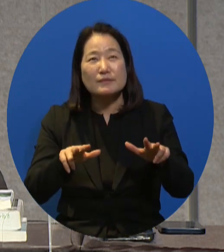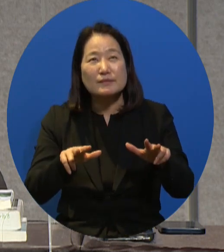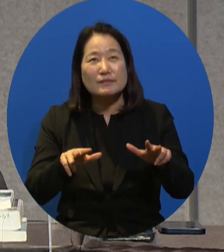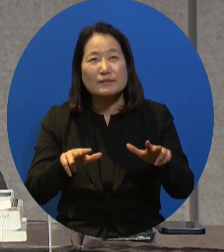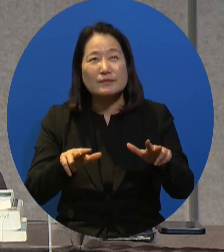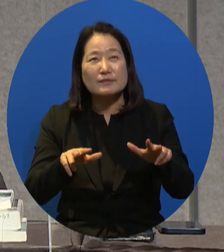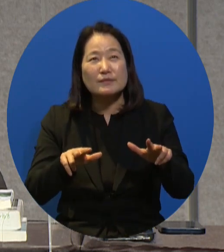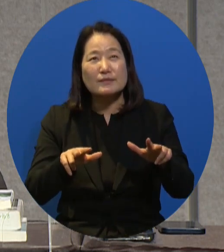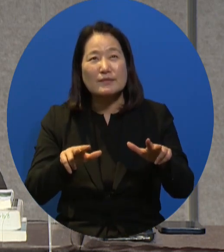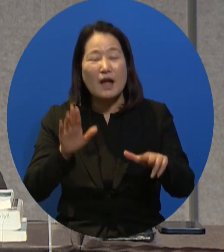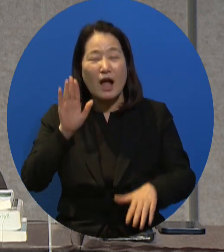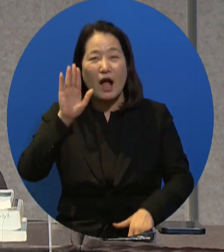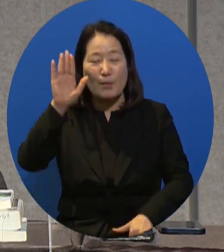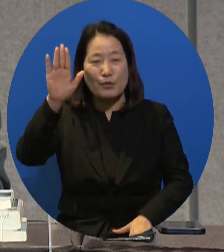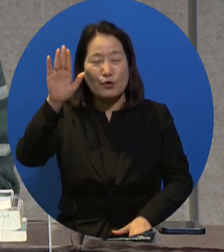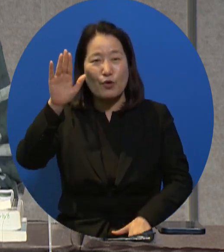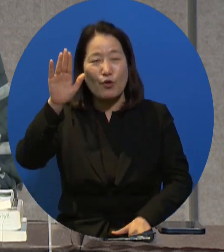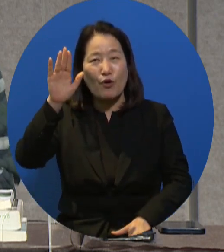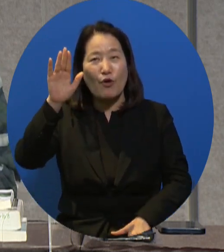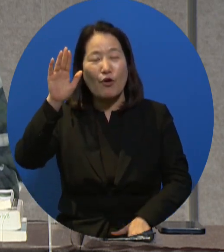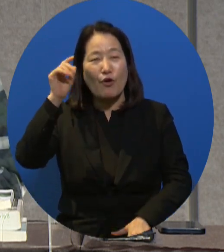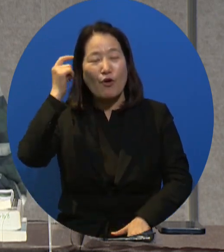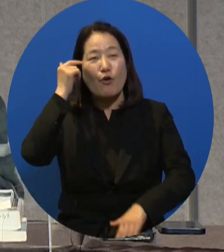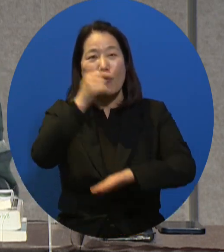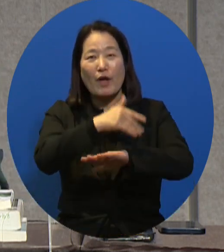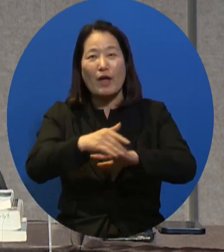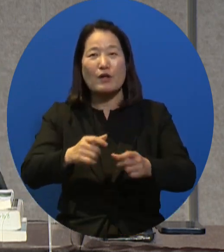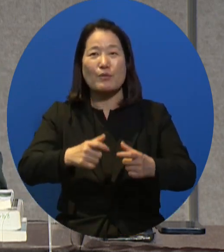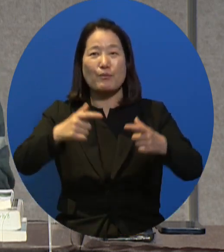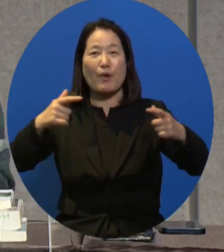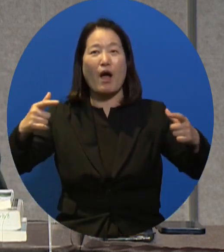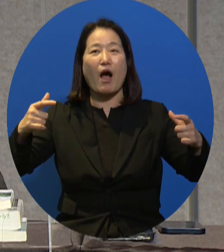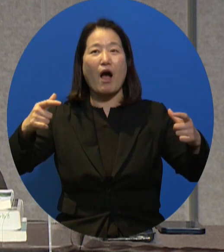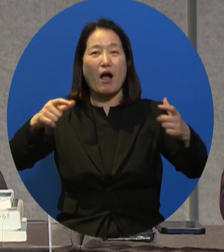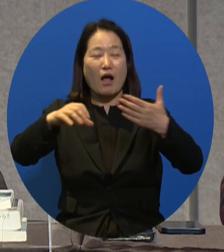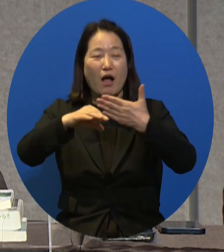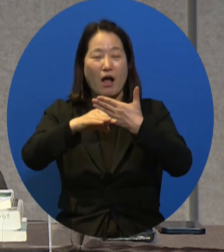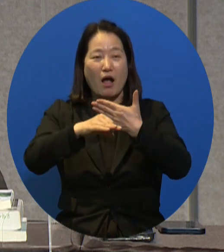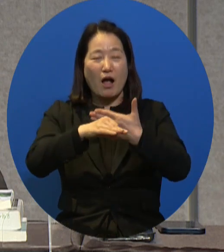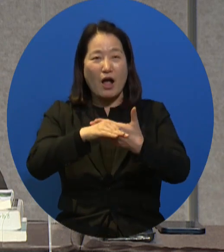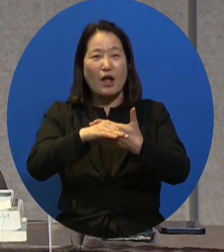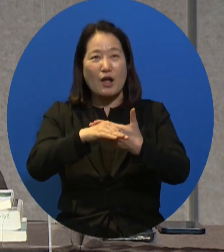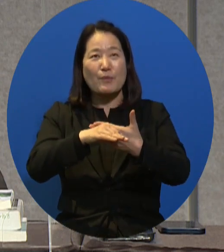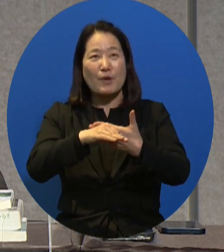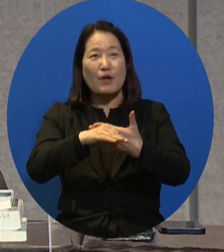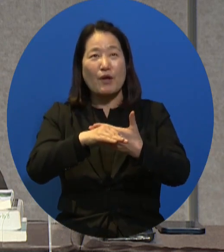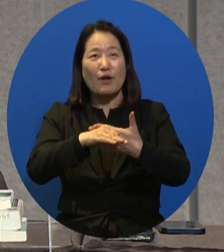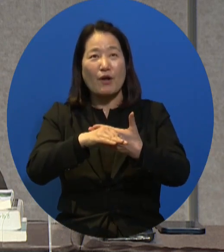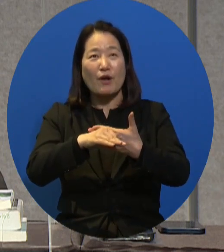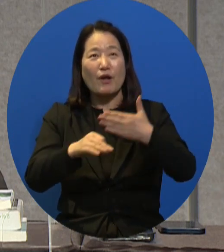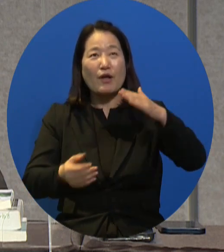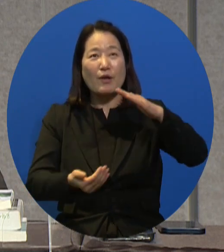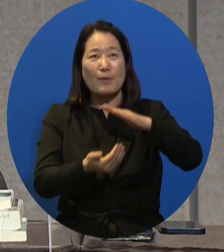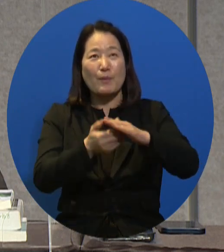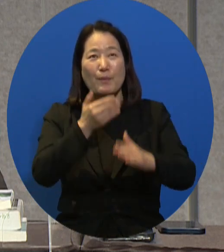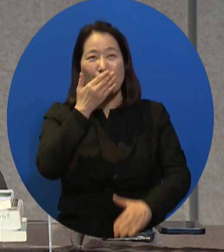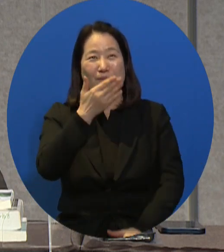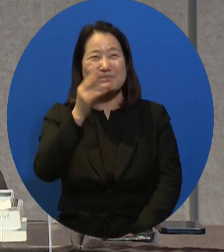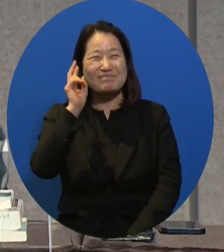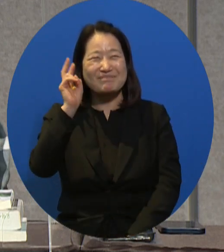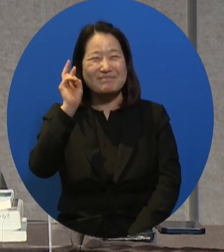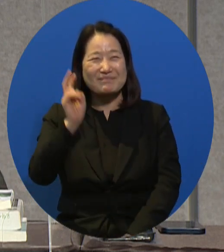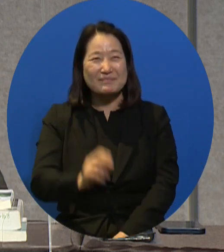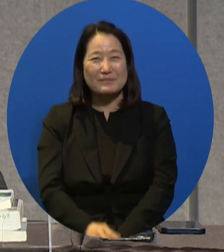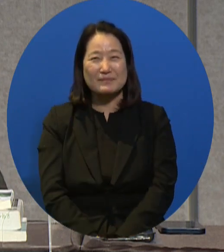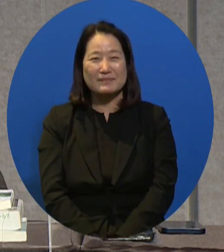or et cetera. think that we have to really ask for our rights. And so if we look a little bit farther, I don't think it's necessarily important